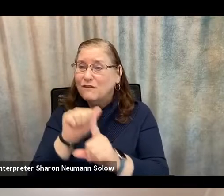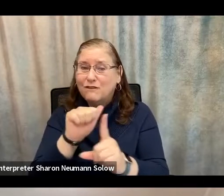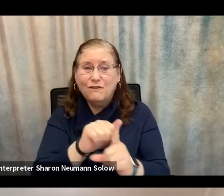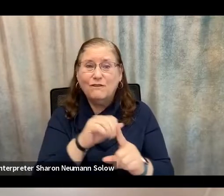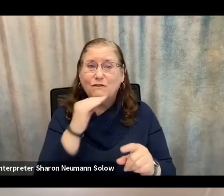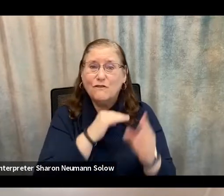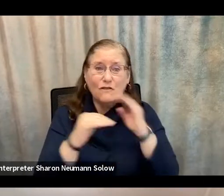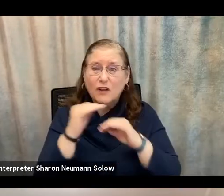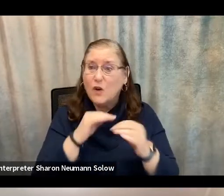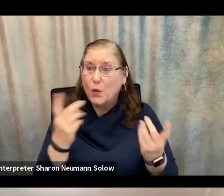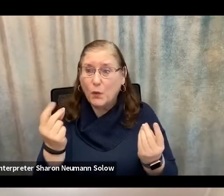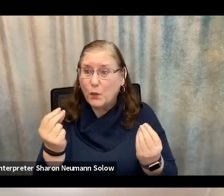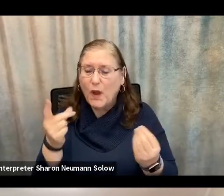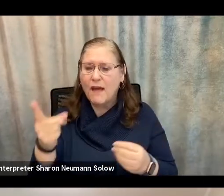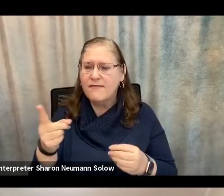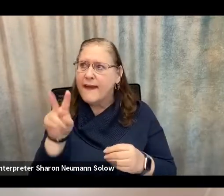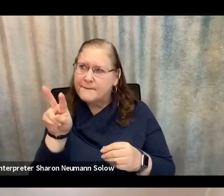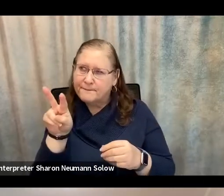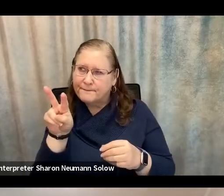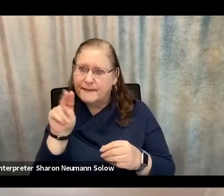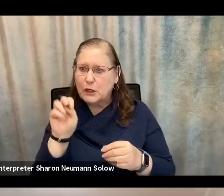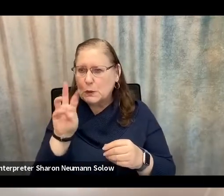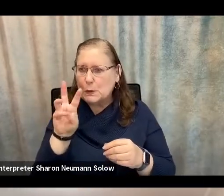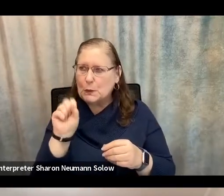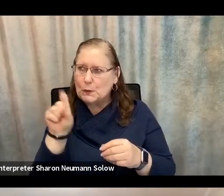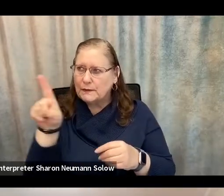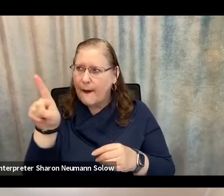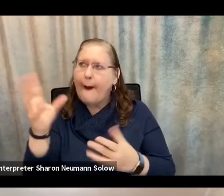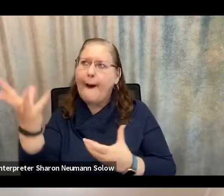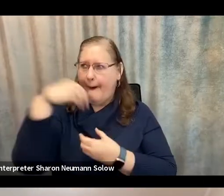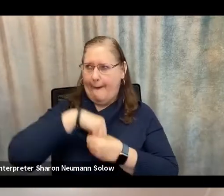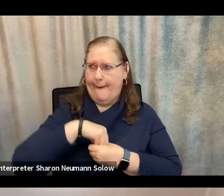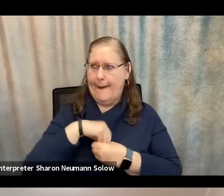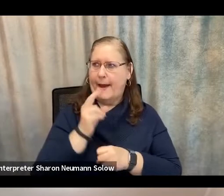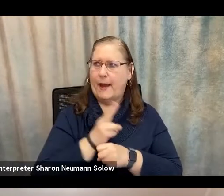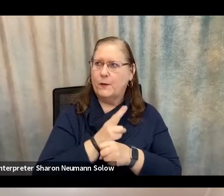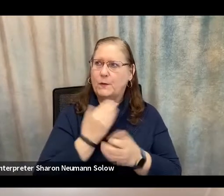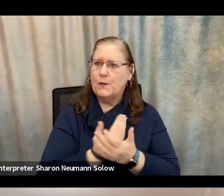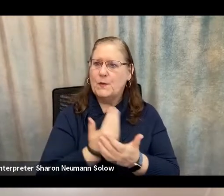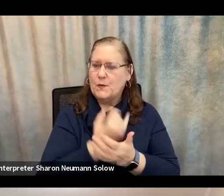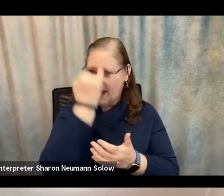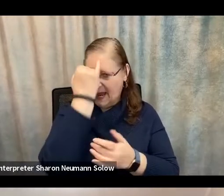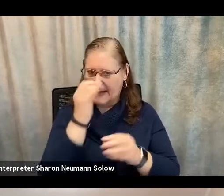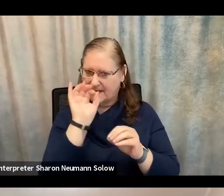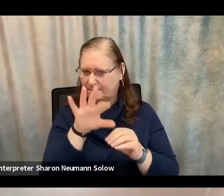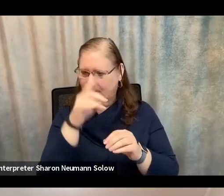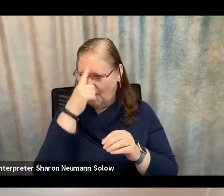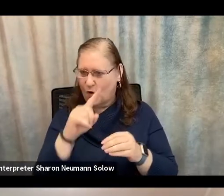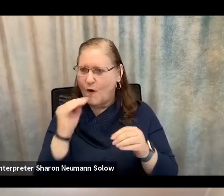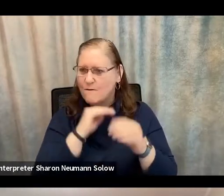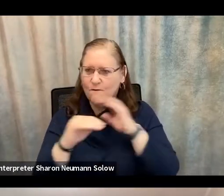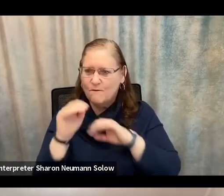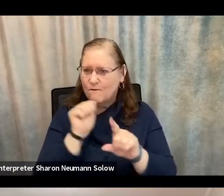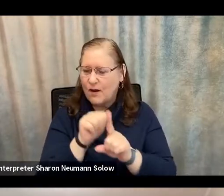news. They come up with new fraud schemes by looking at the news and seeing what is relevant